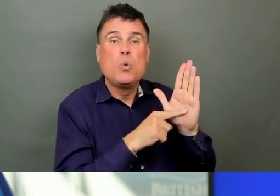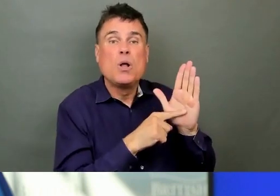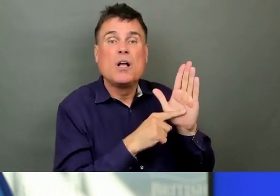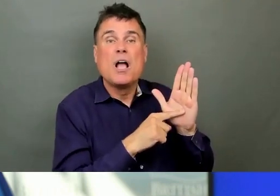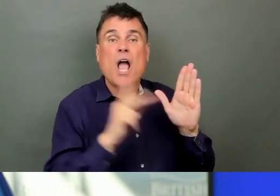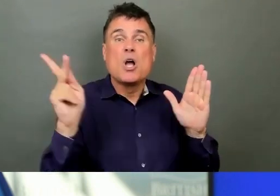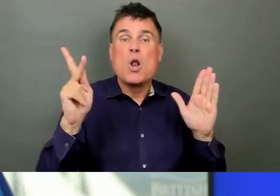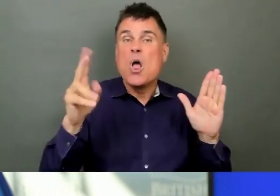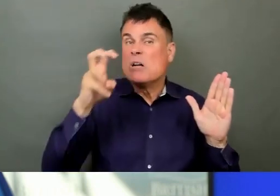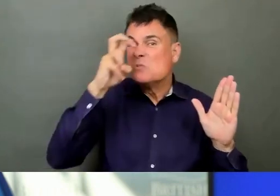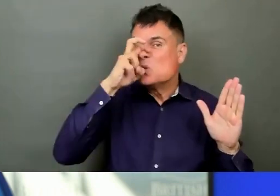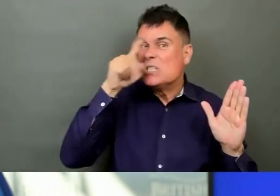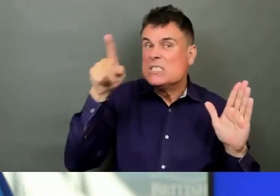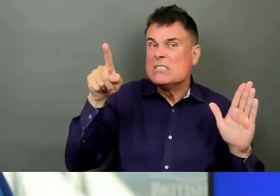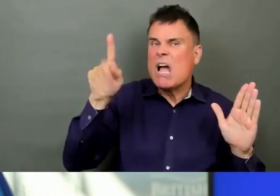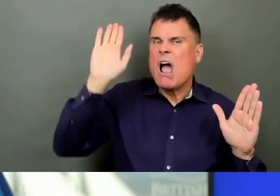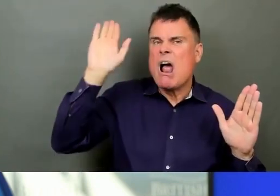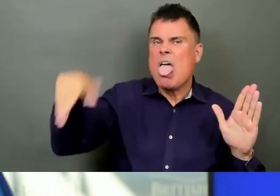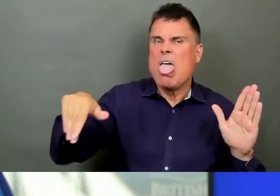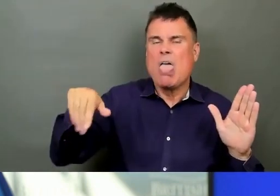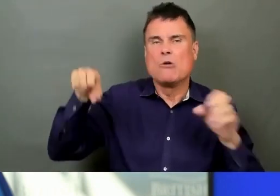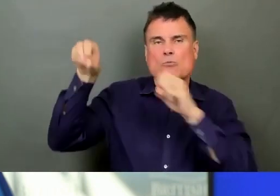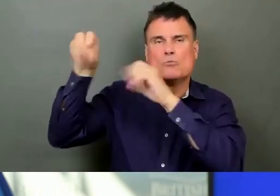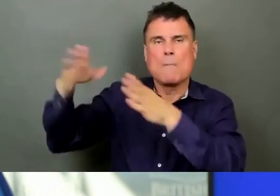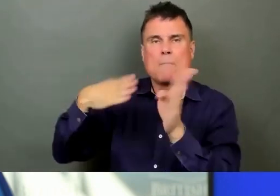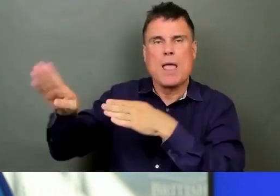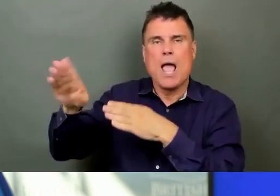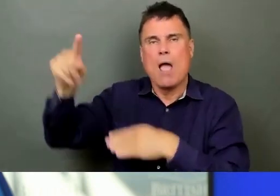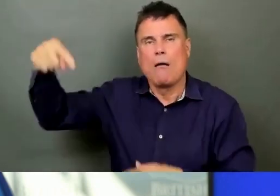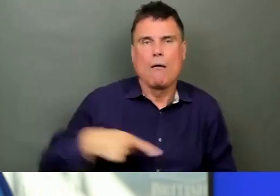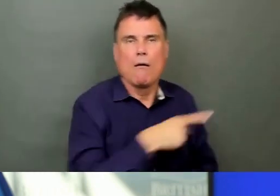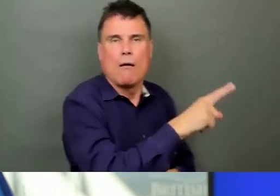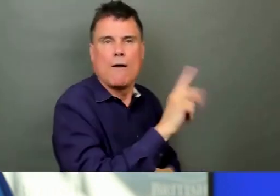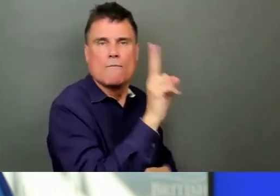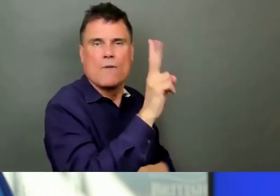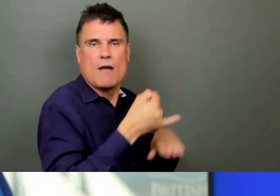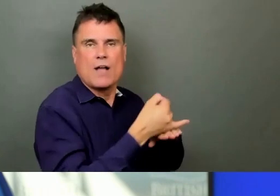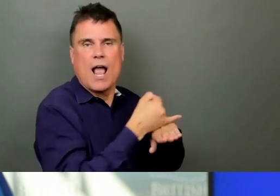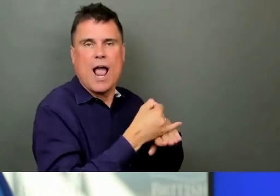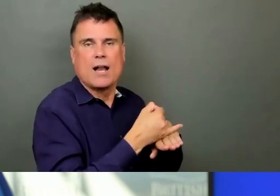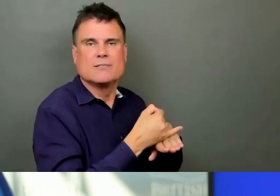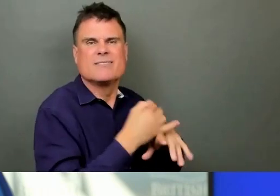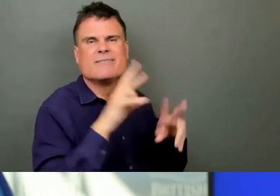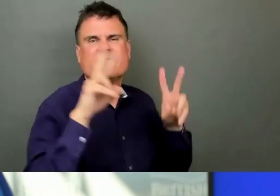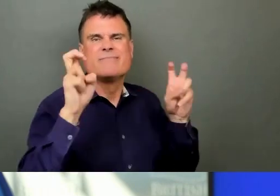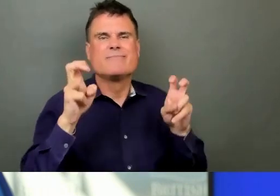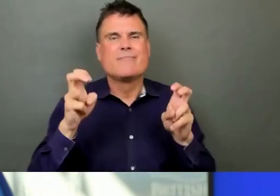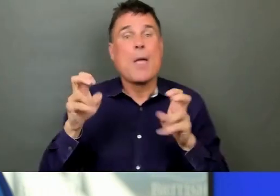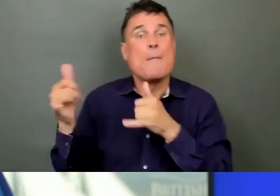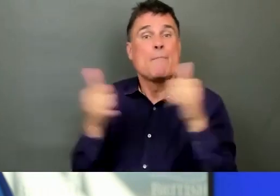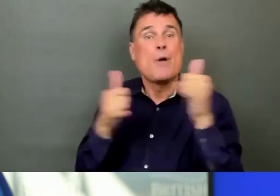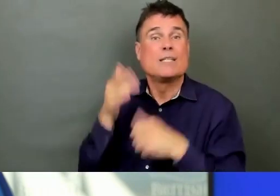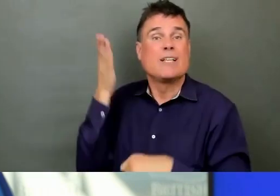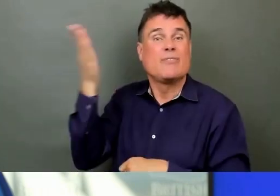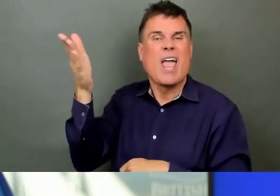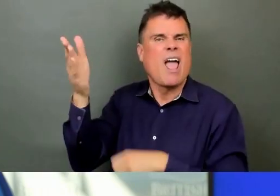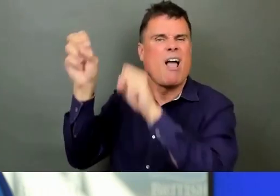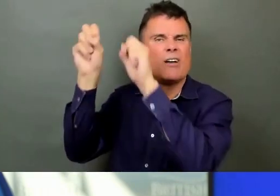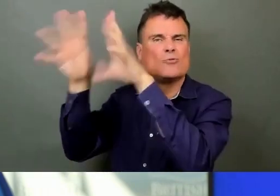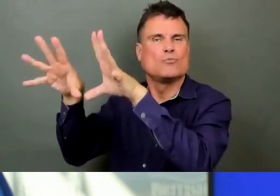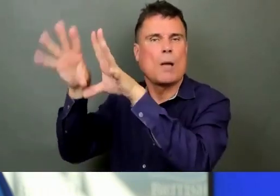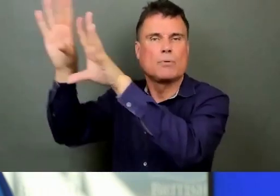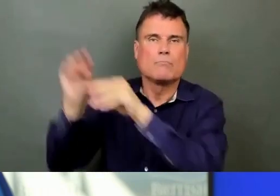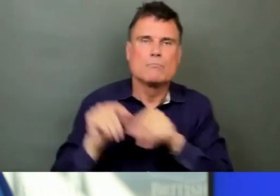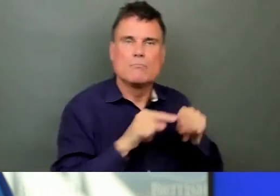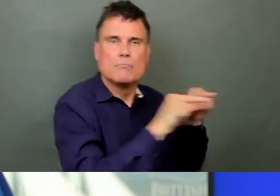the threat of transmission of COVID-19 exists everywhere in BC. And I'm sure when the numbers are announced shortly today, you